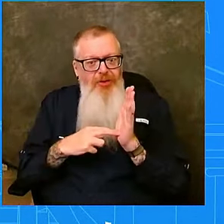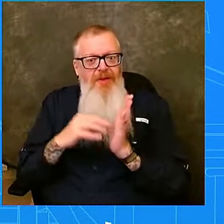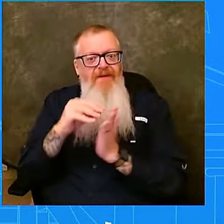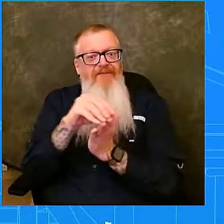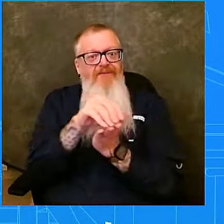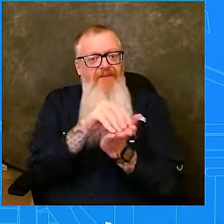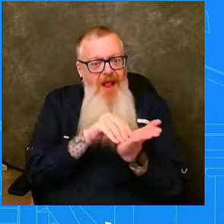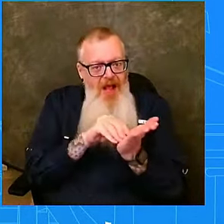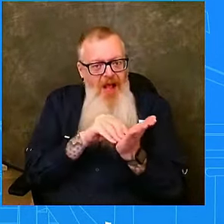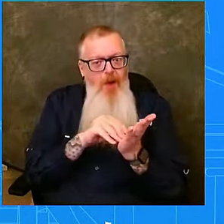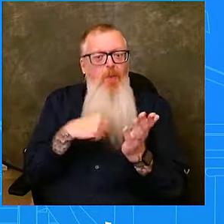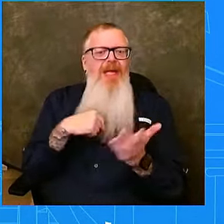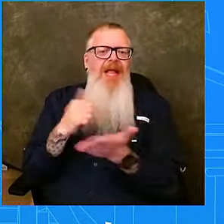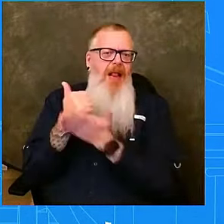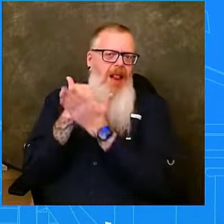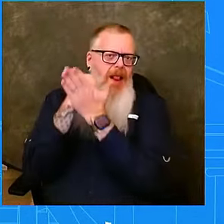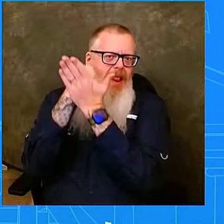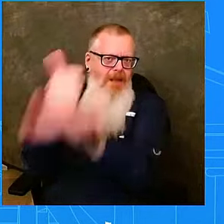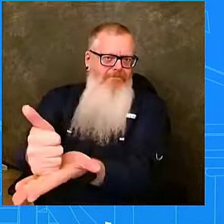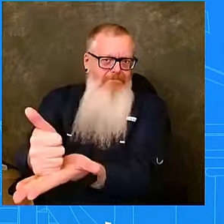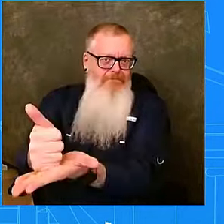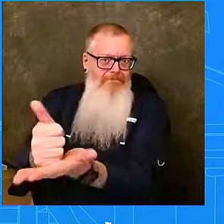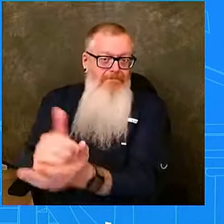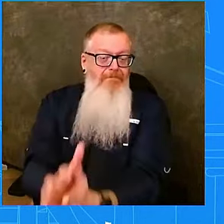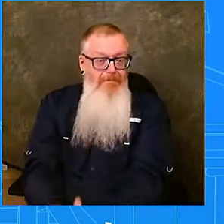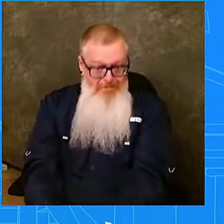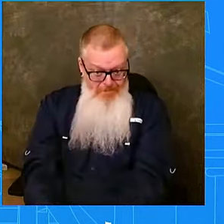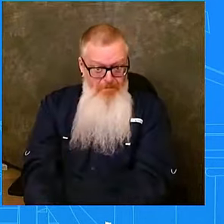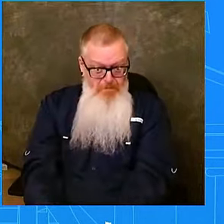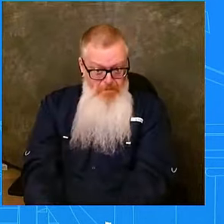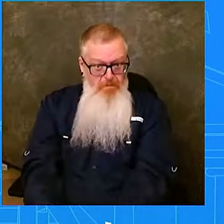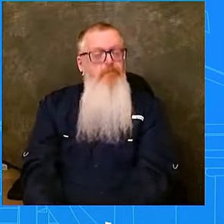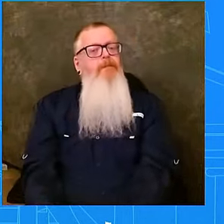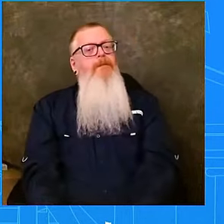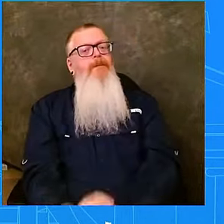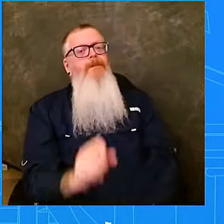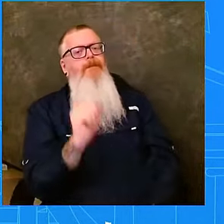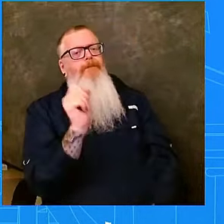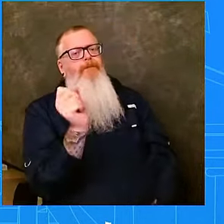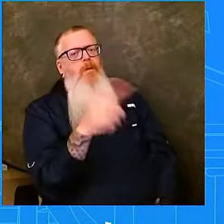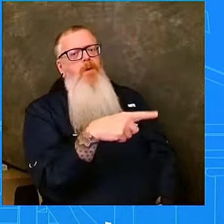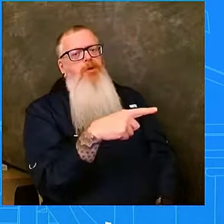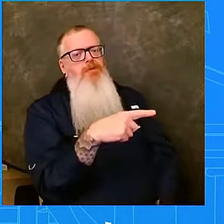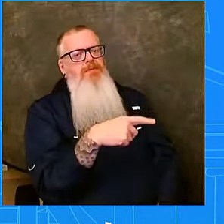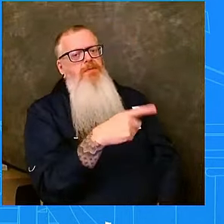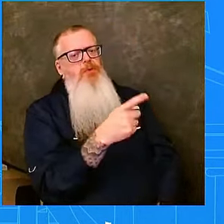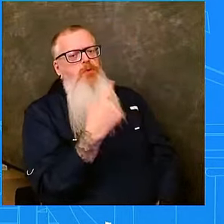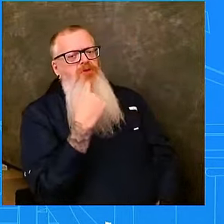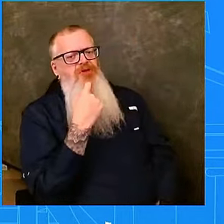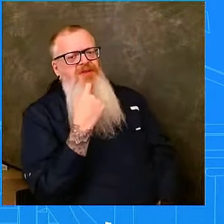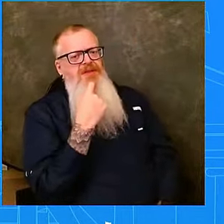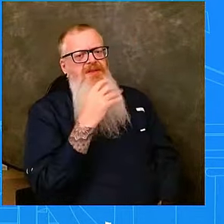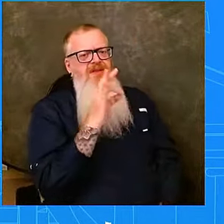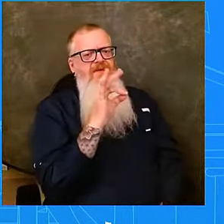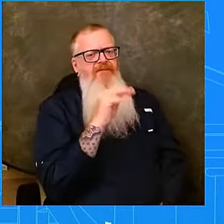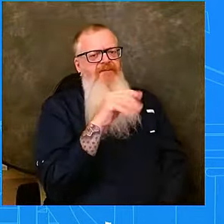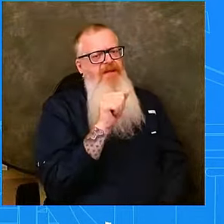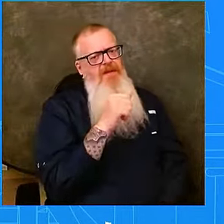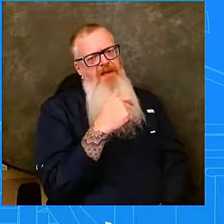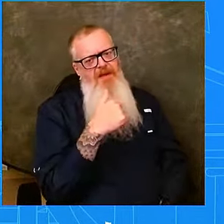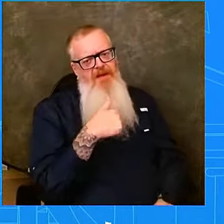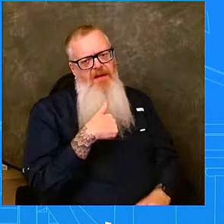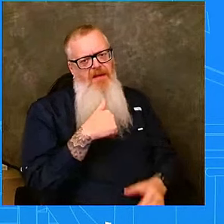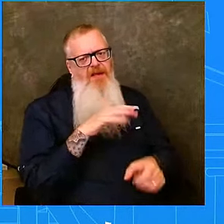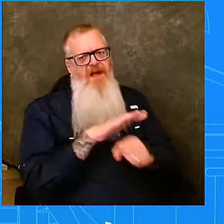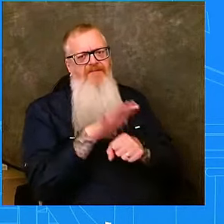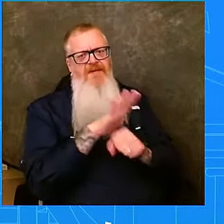Thank you. Administrator, you have said that FEMA has enough money to get through both hurricanes. Helene and Milton,